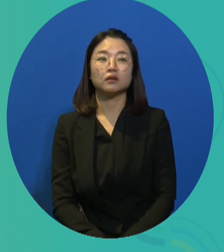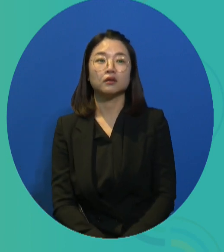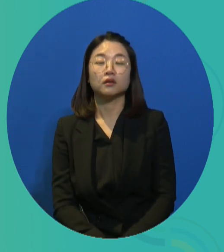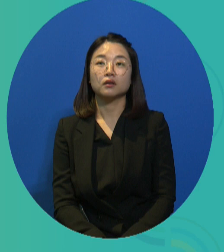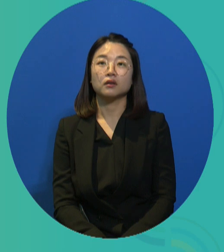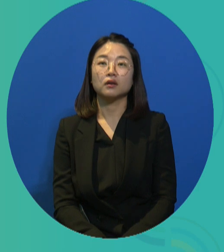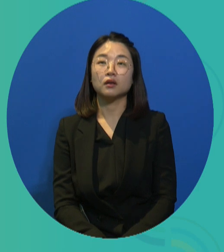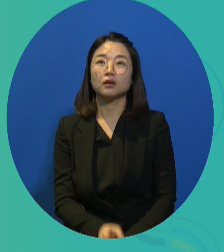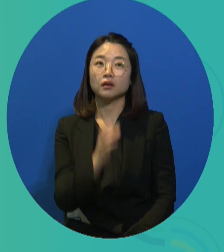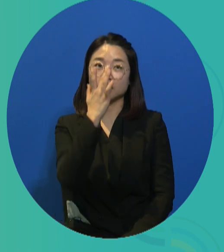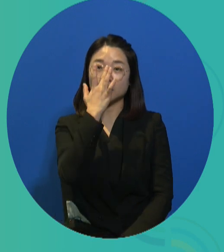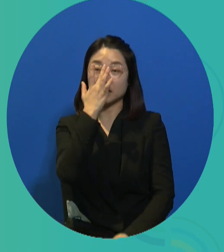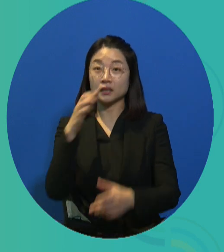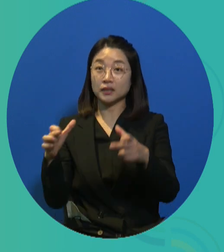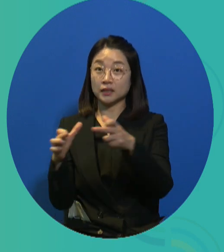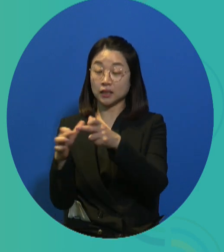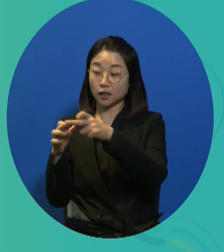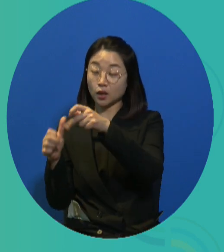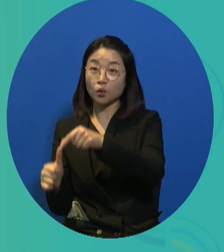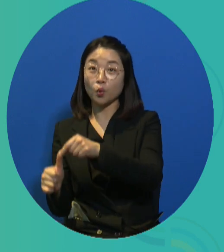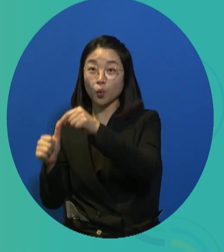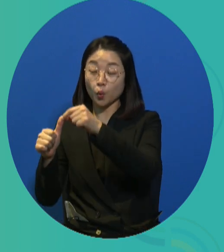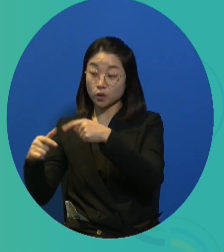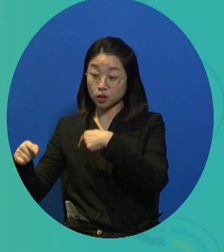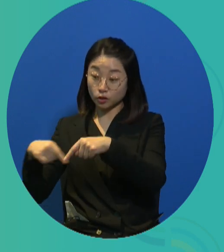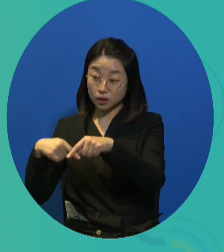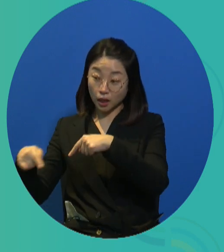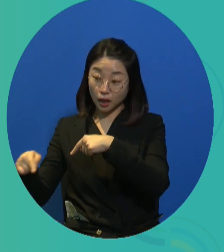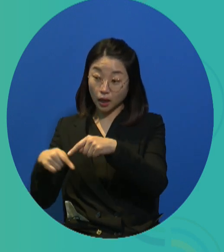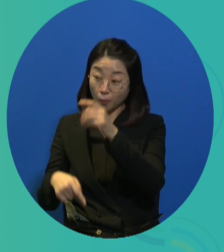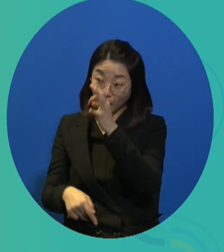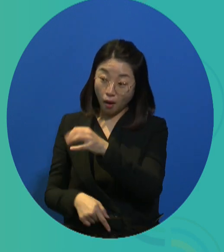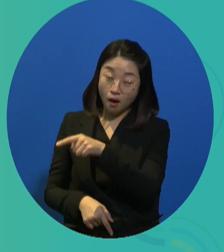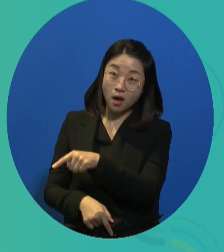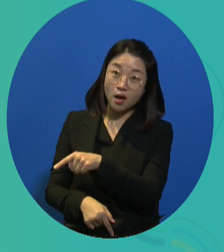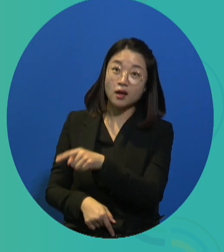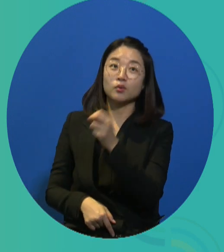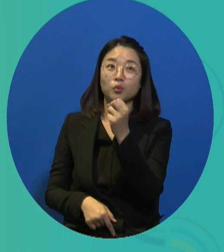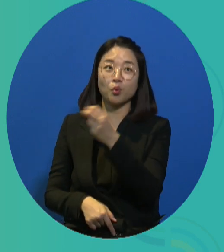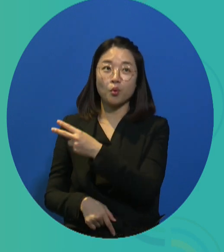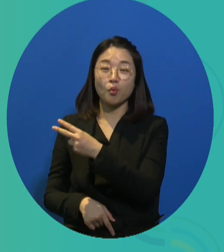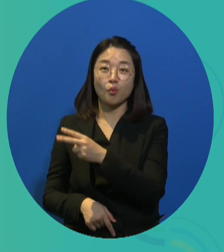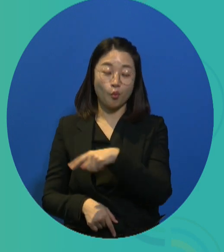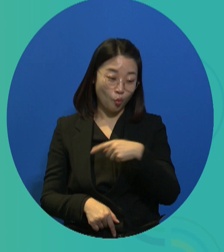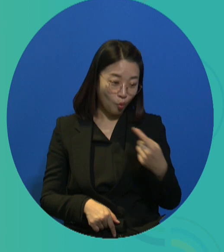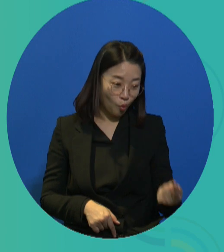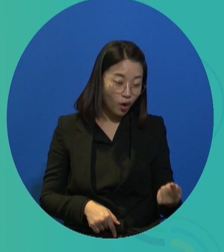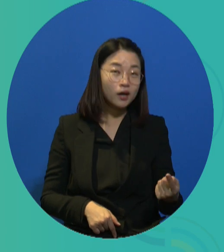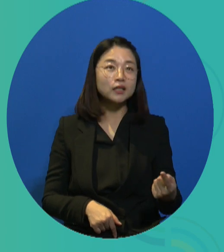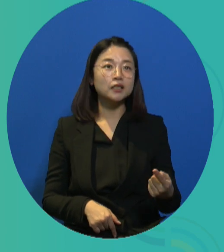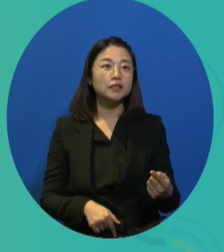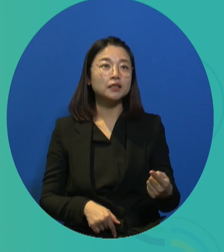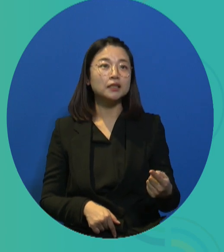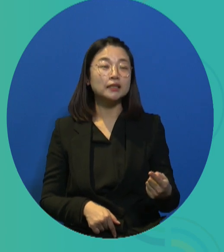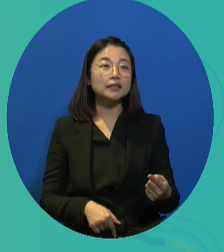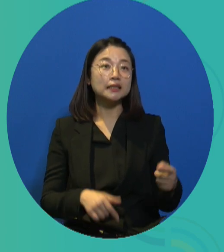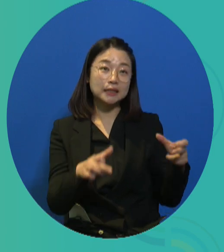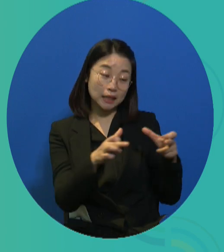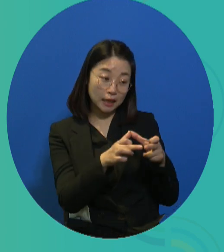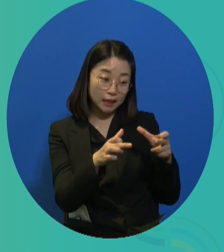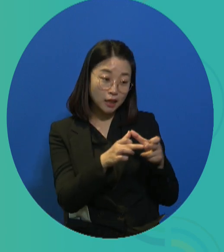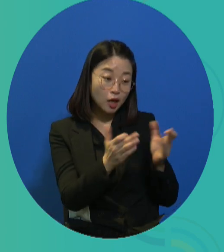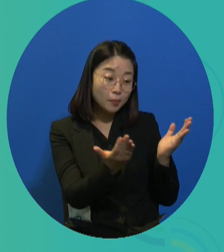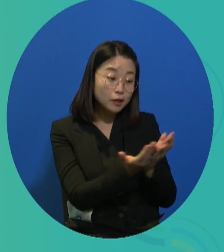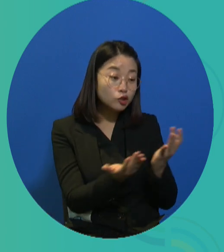to begin my presentation. I would first like to talk about the international context of employment policies